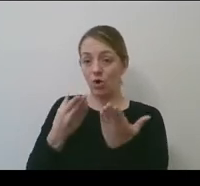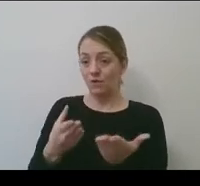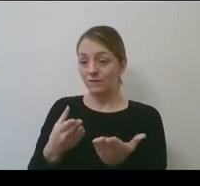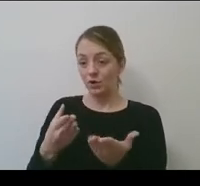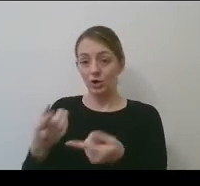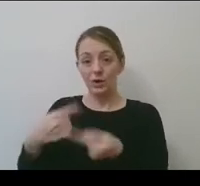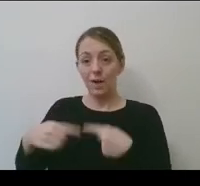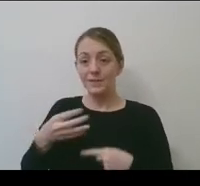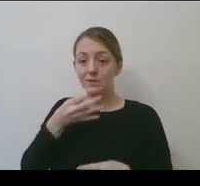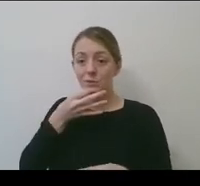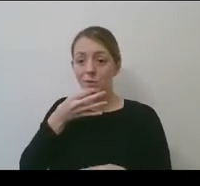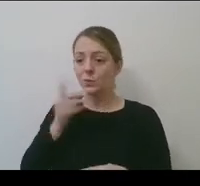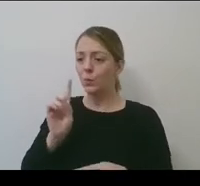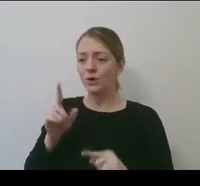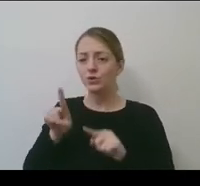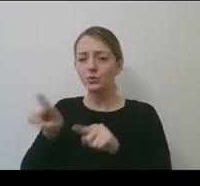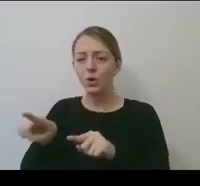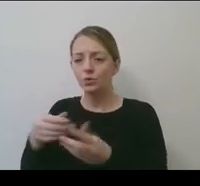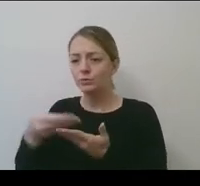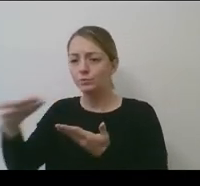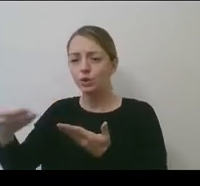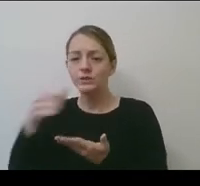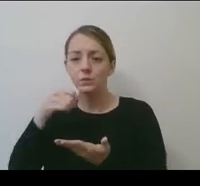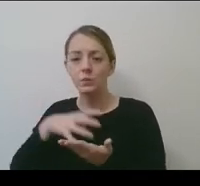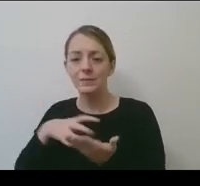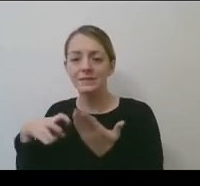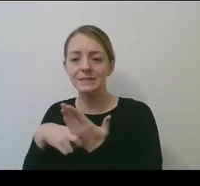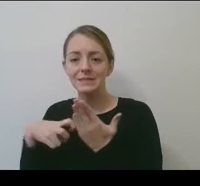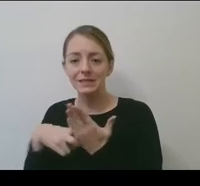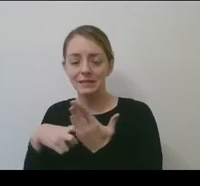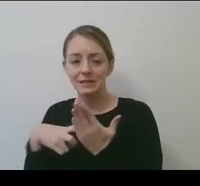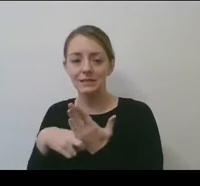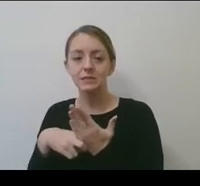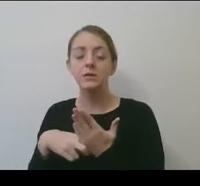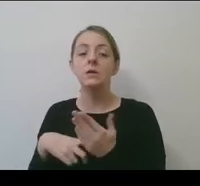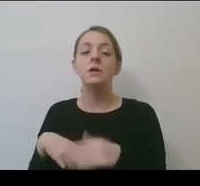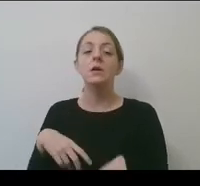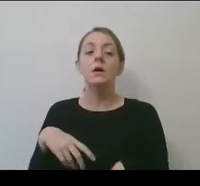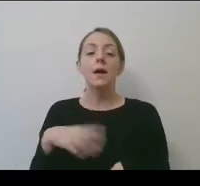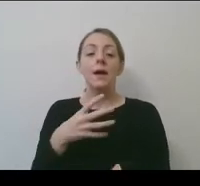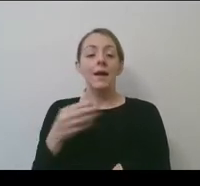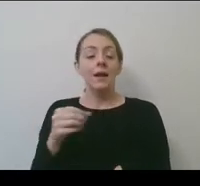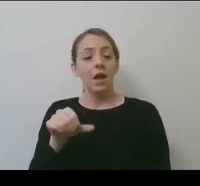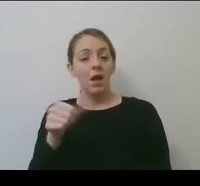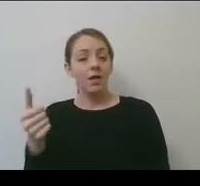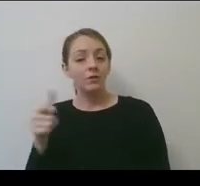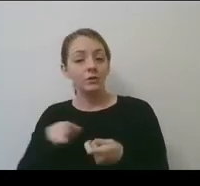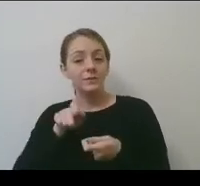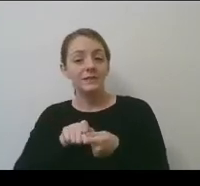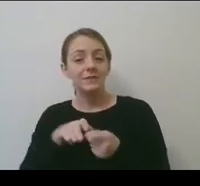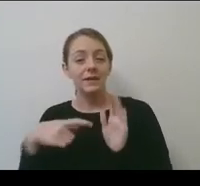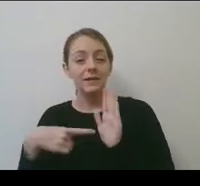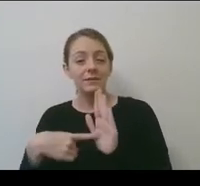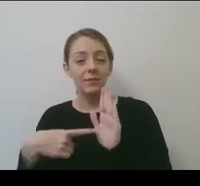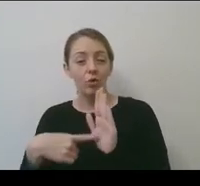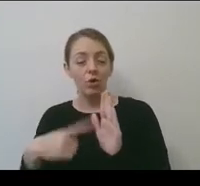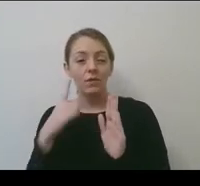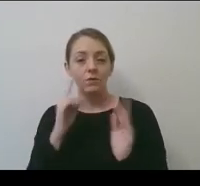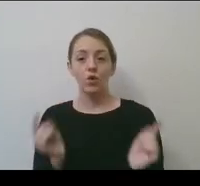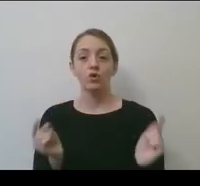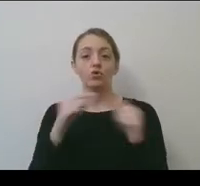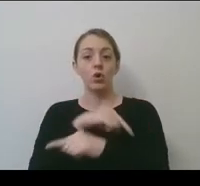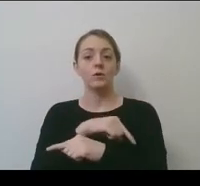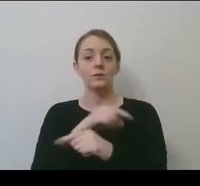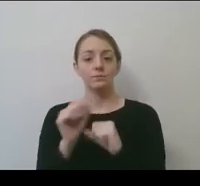purchase women's basketball championship tickets and vice versa. And then, uh, specific example of cross-promotion and